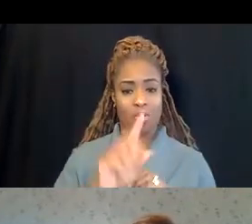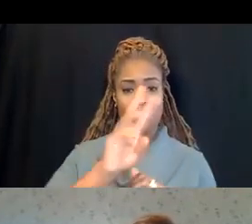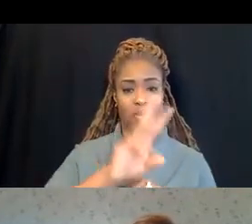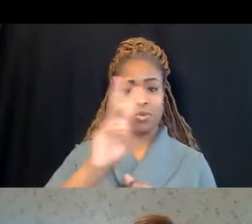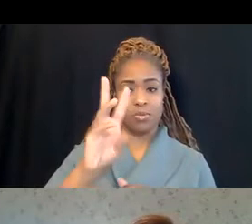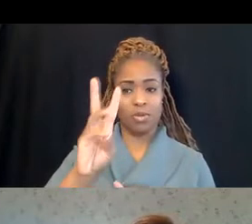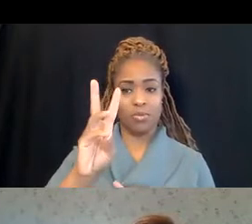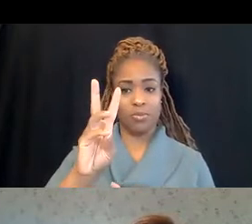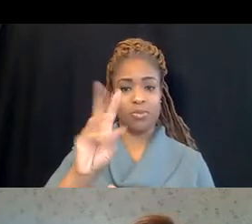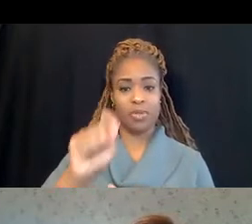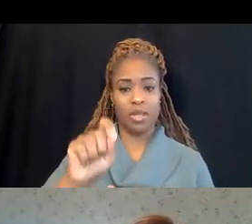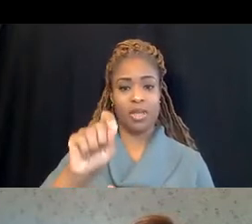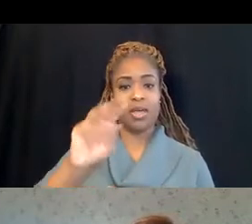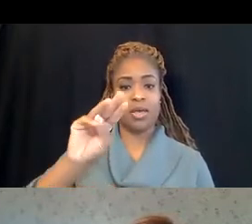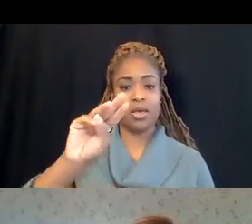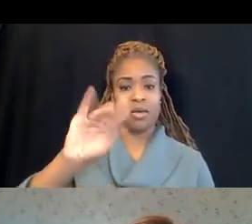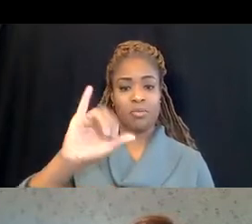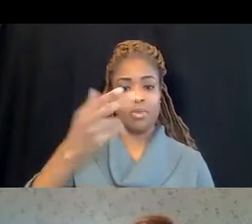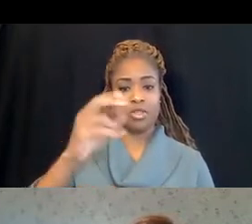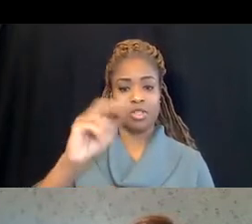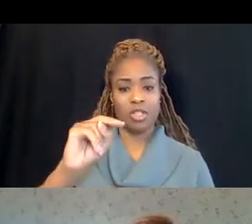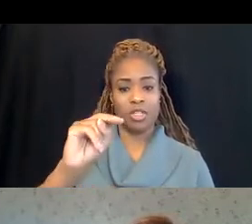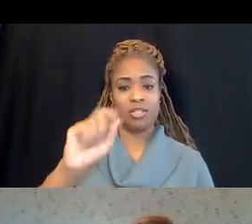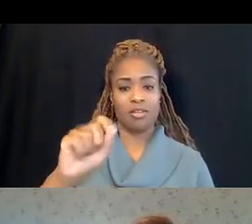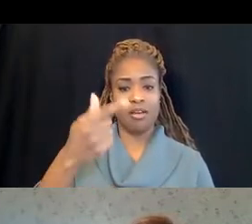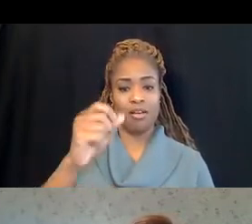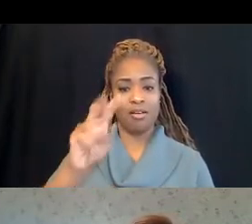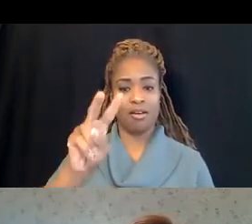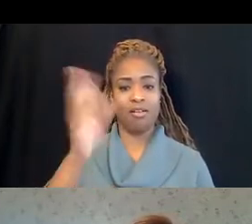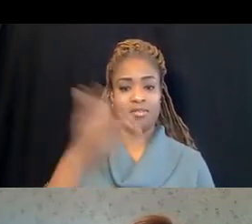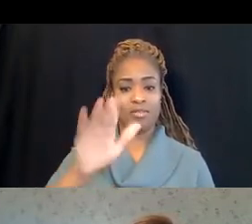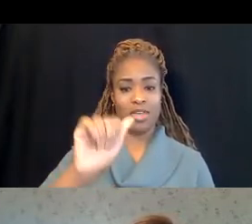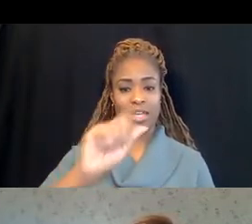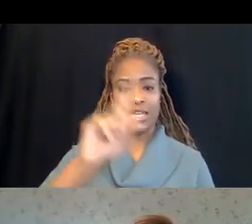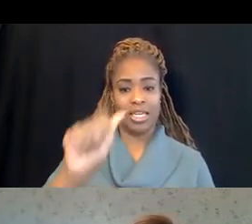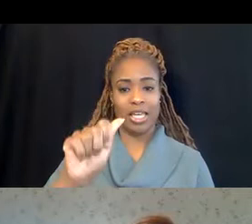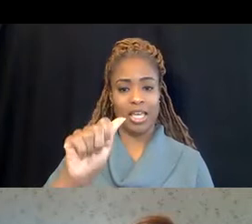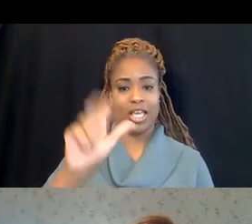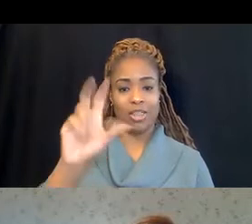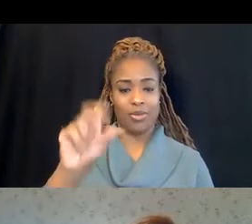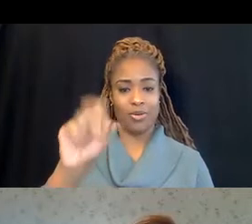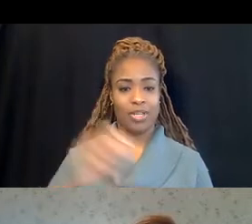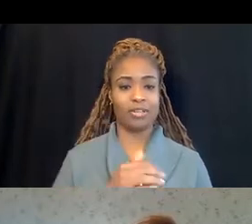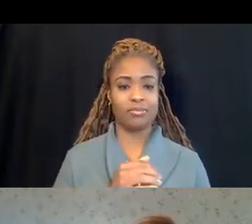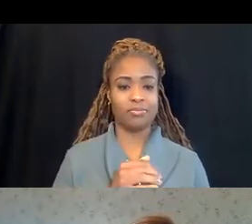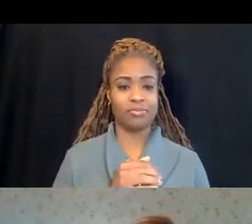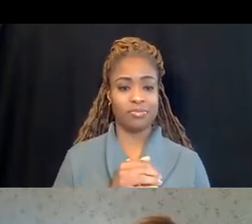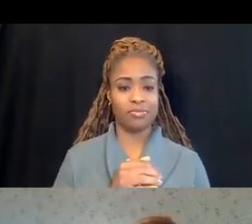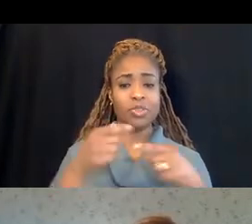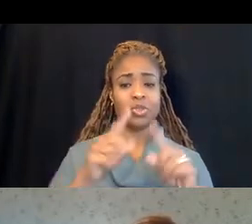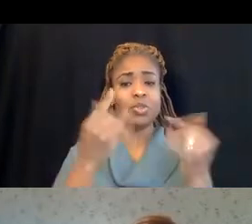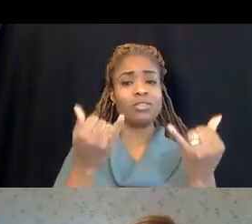.michigan.gov forward slash ADA 30. During the